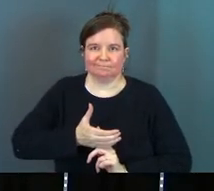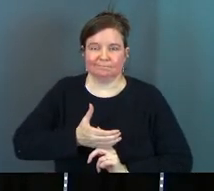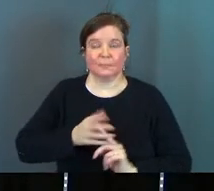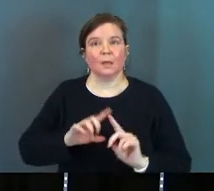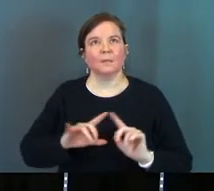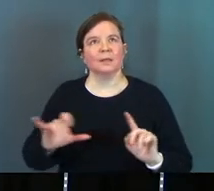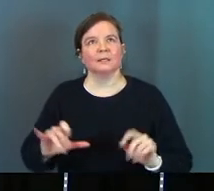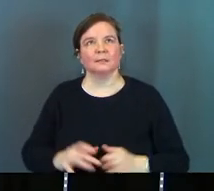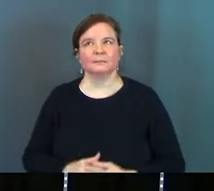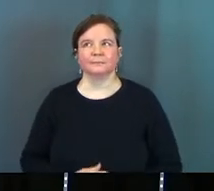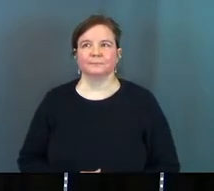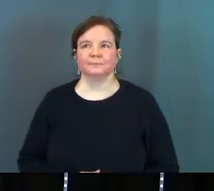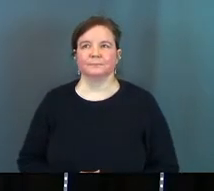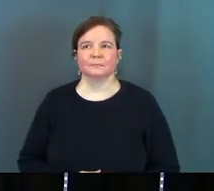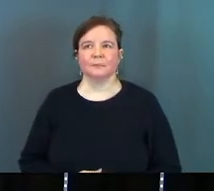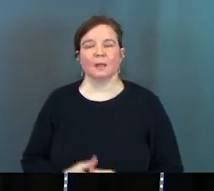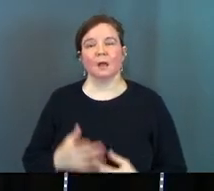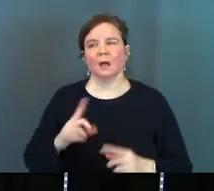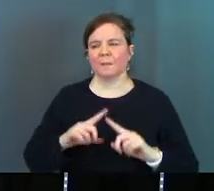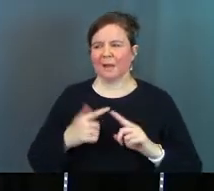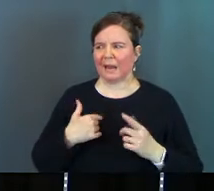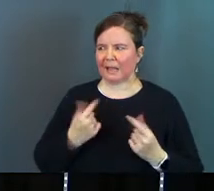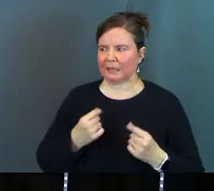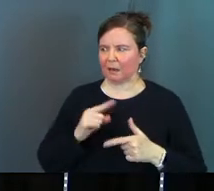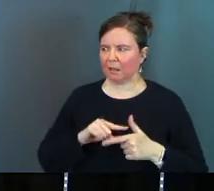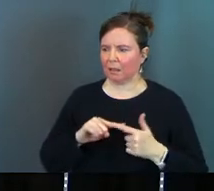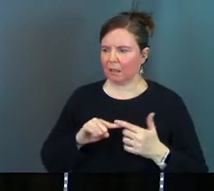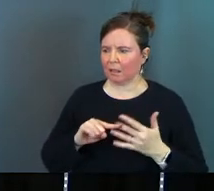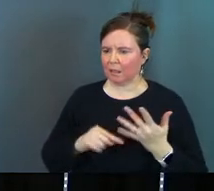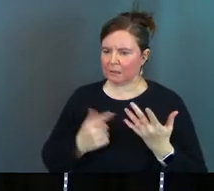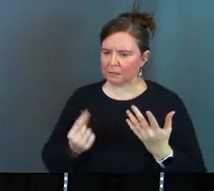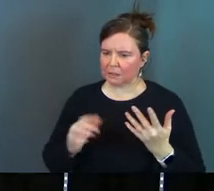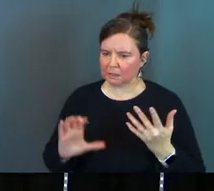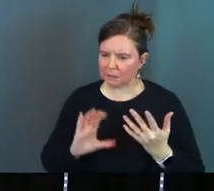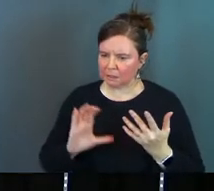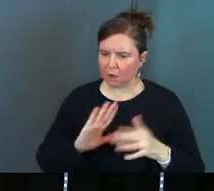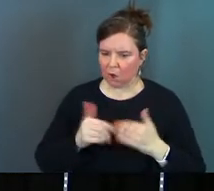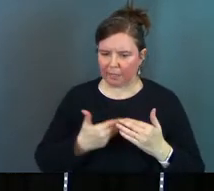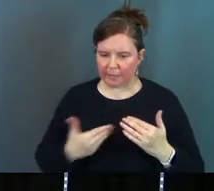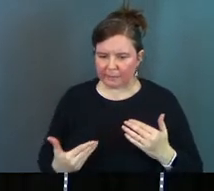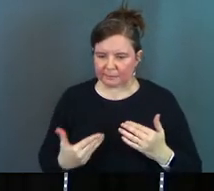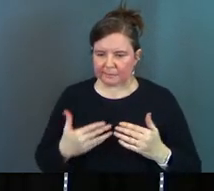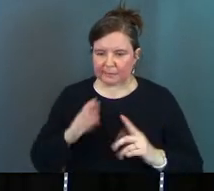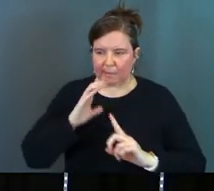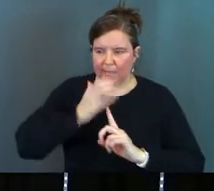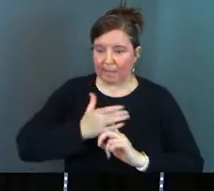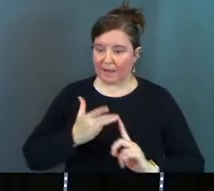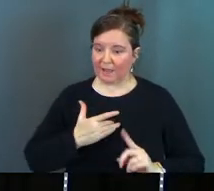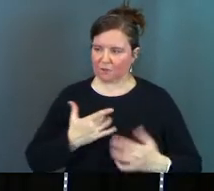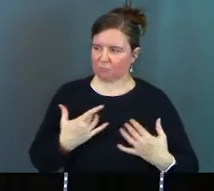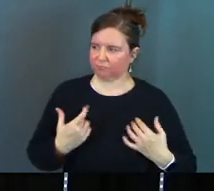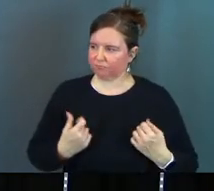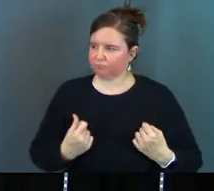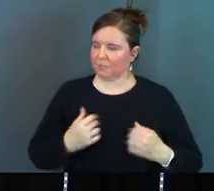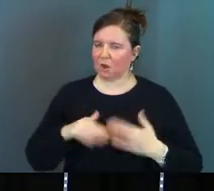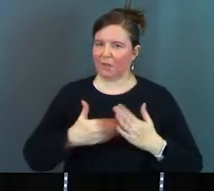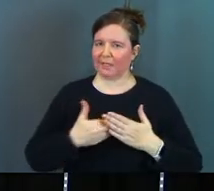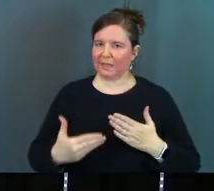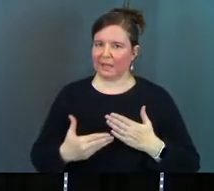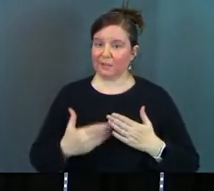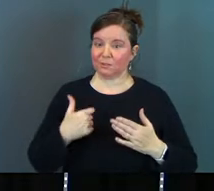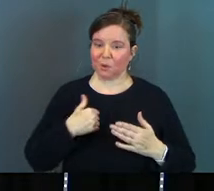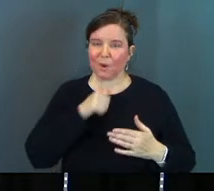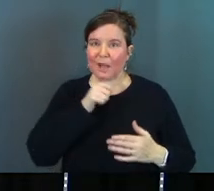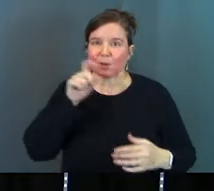But it's like but I did all the things and I did all the things and I feel confident in all the things